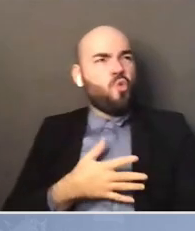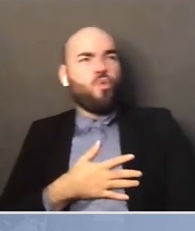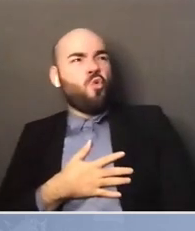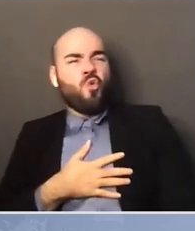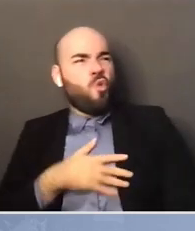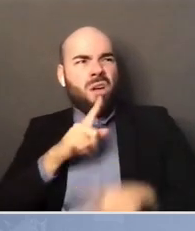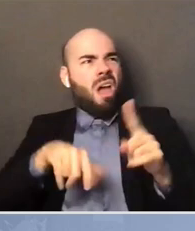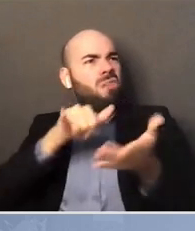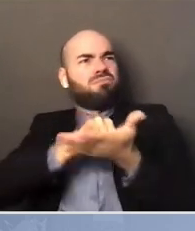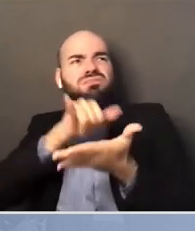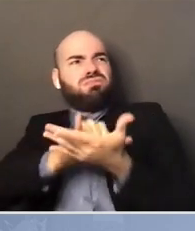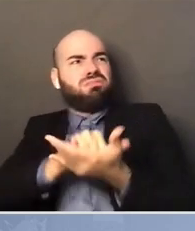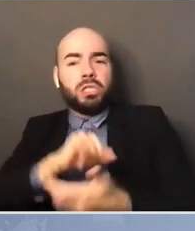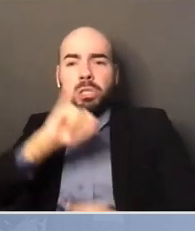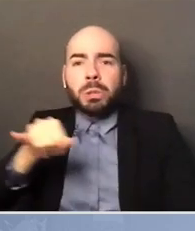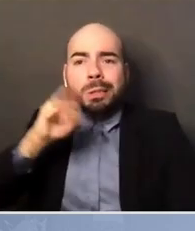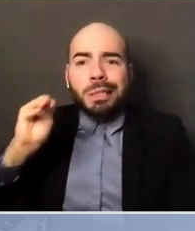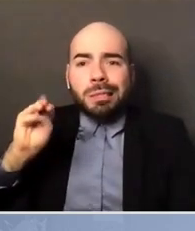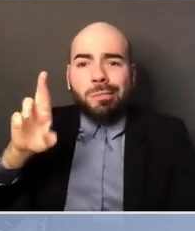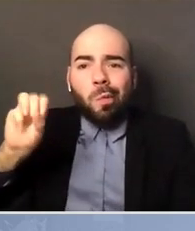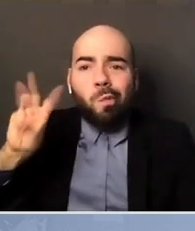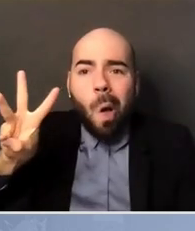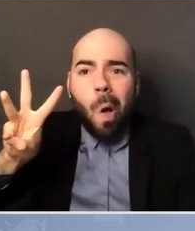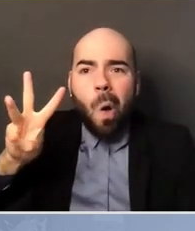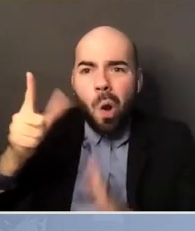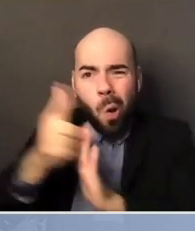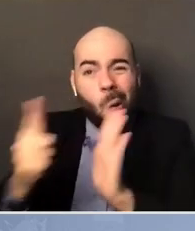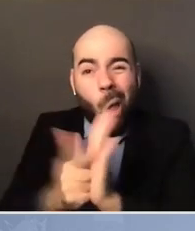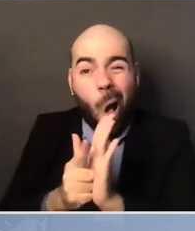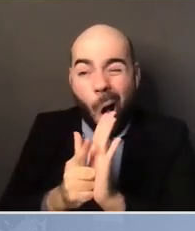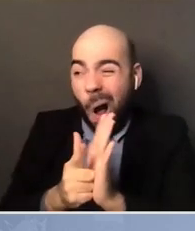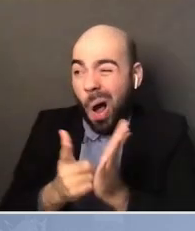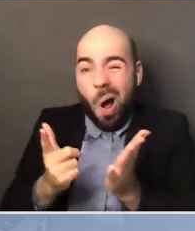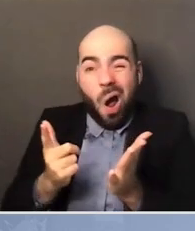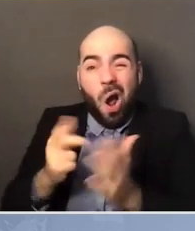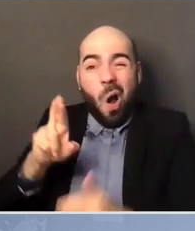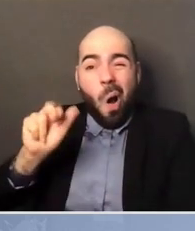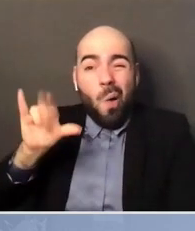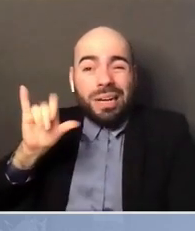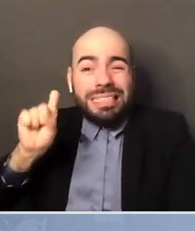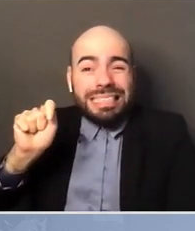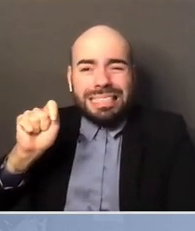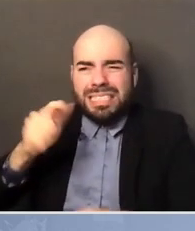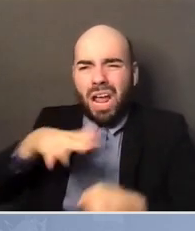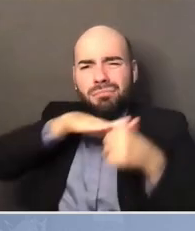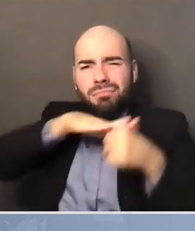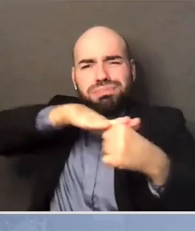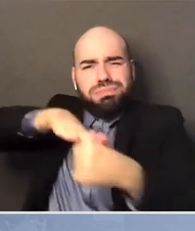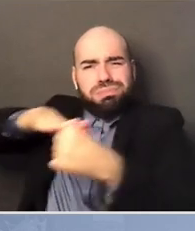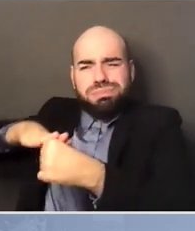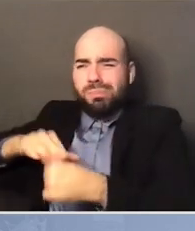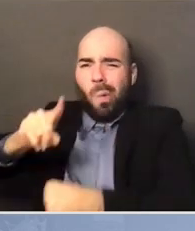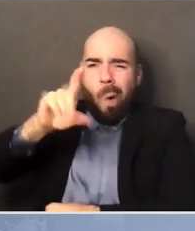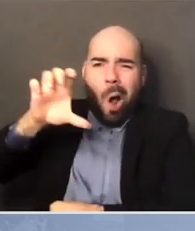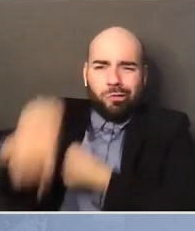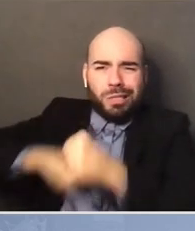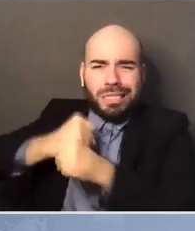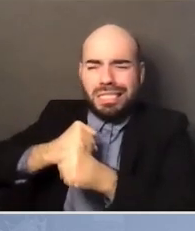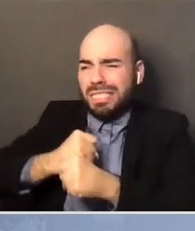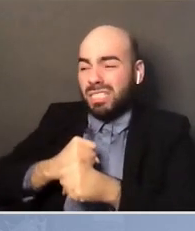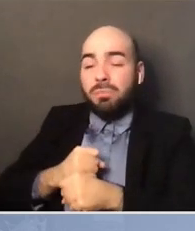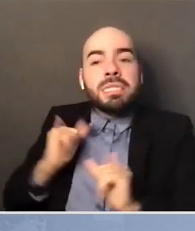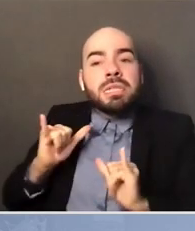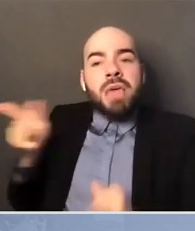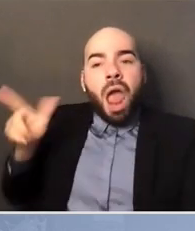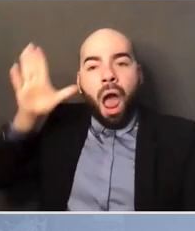100 years. And yet somehow they still had the wherewithal to